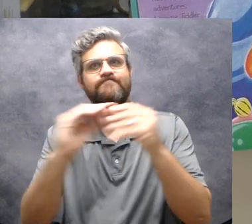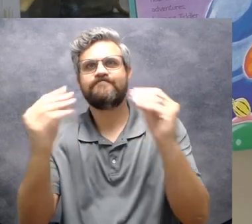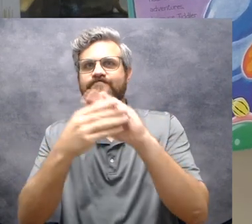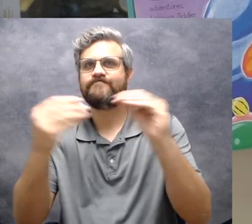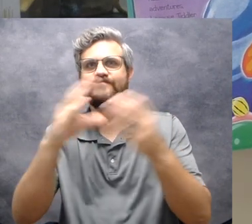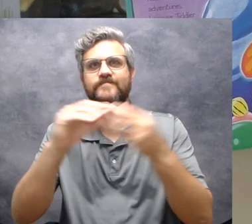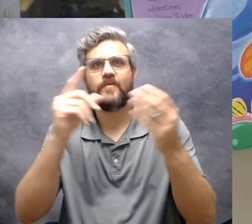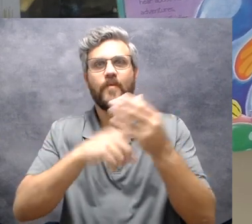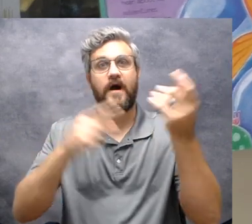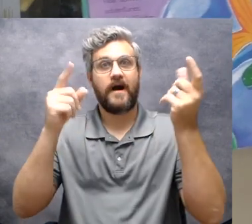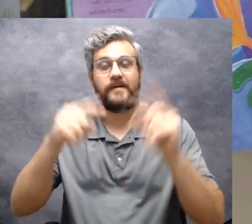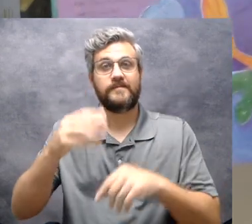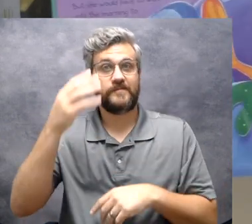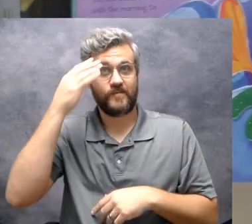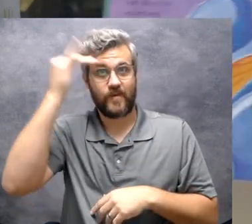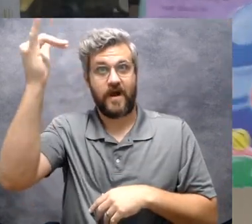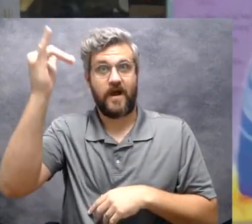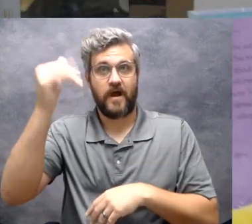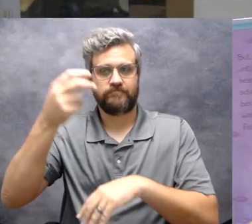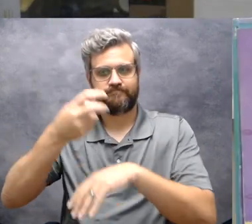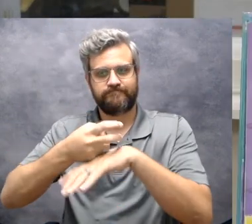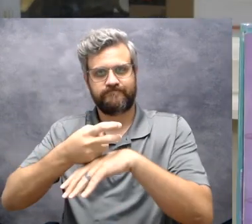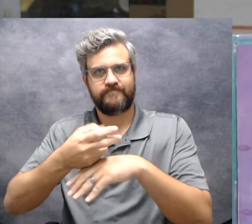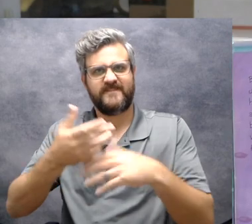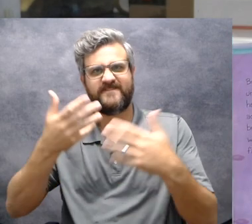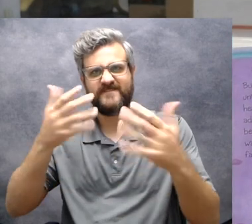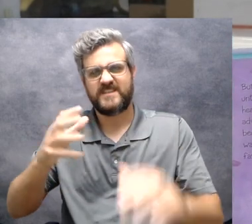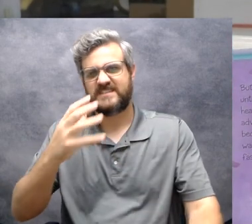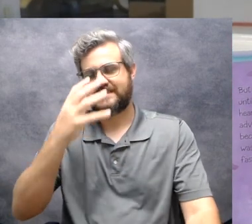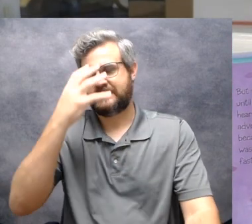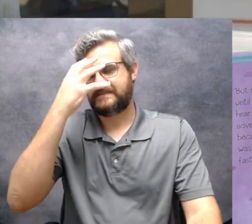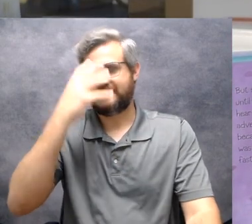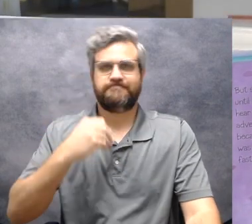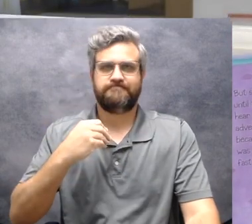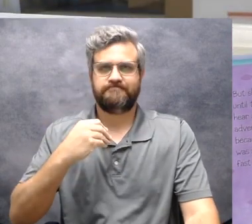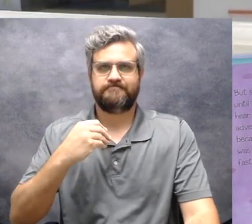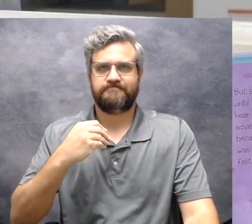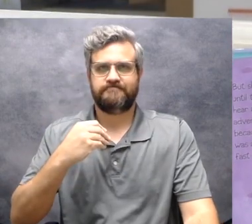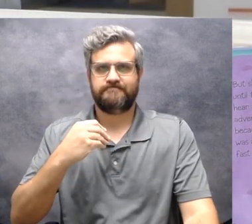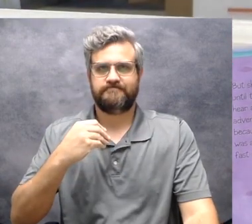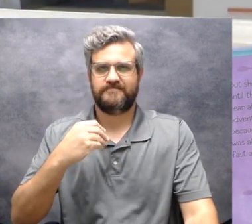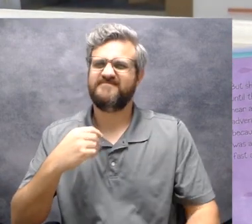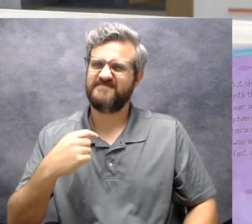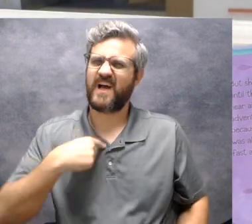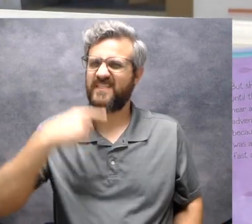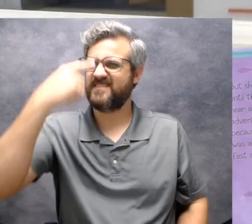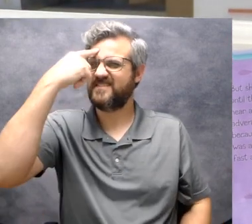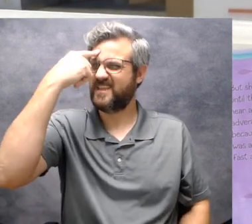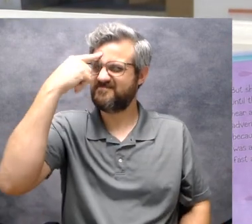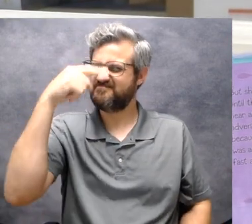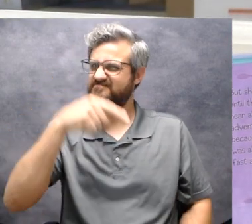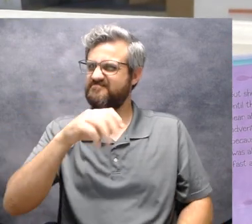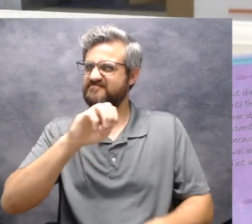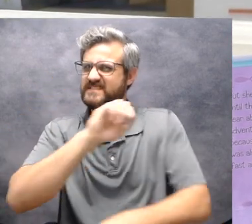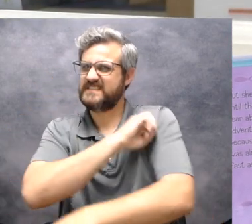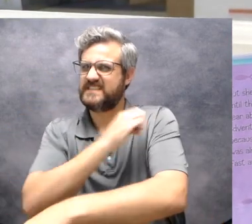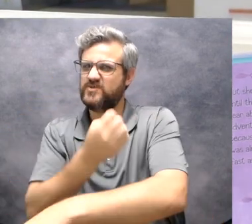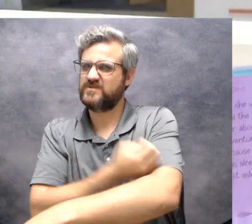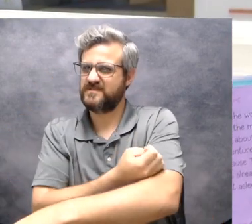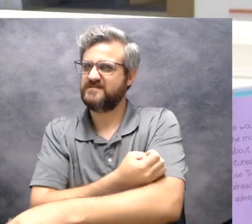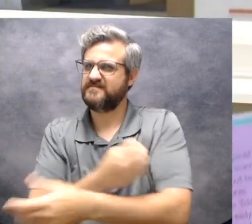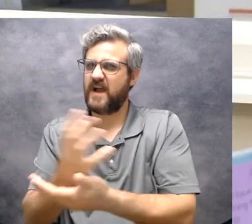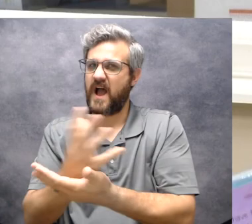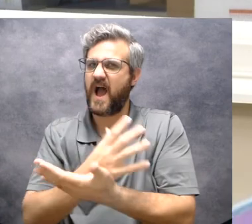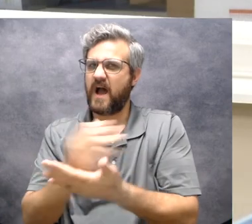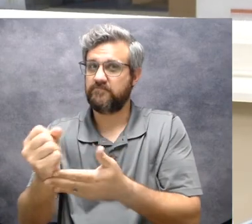adventures because tiddler was already fast asleep I would say he used up all of